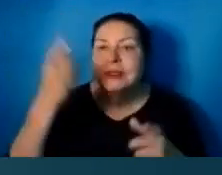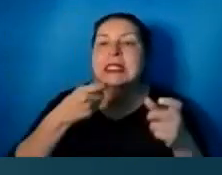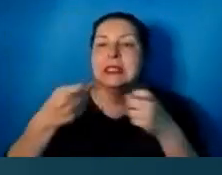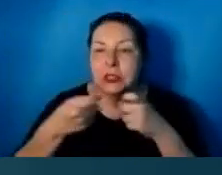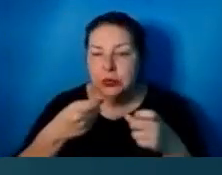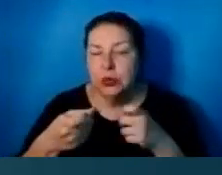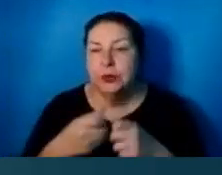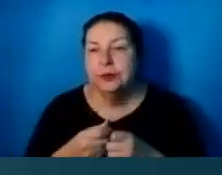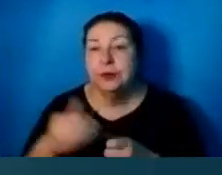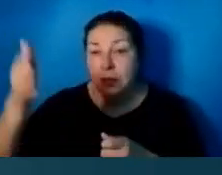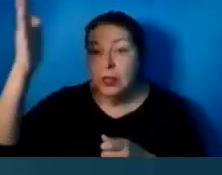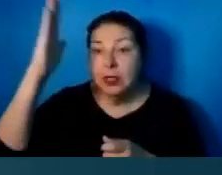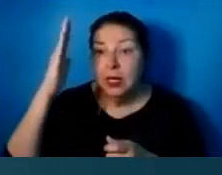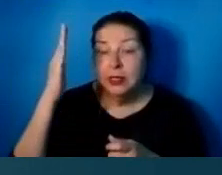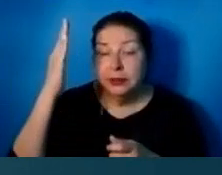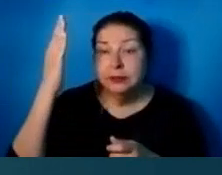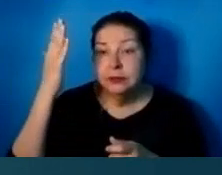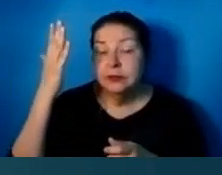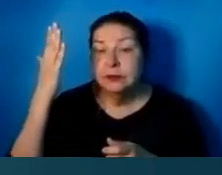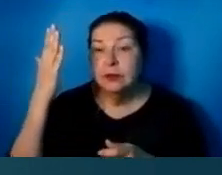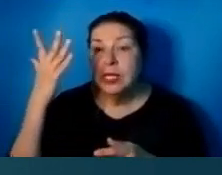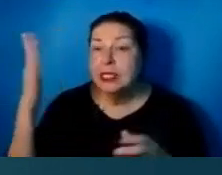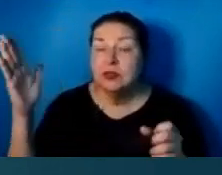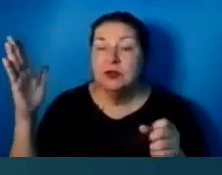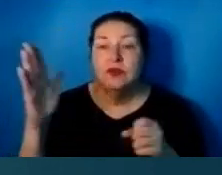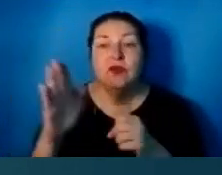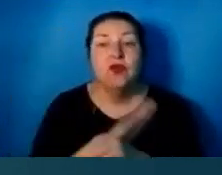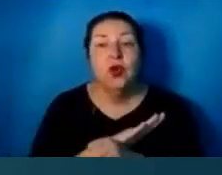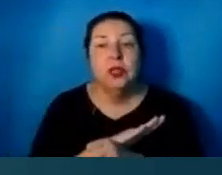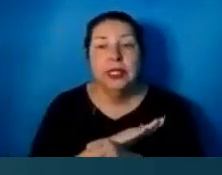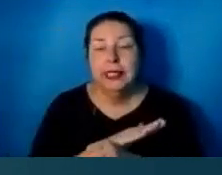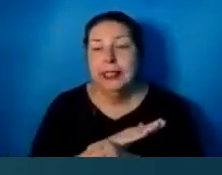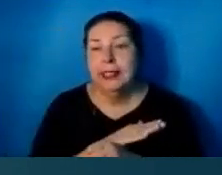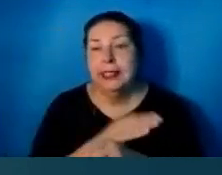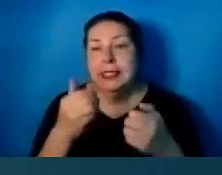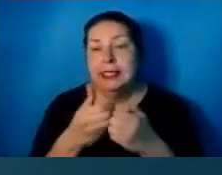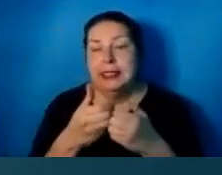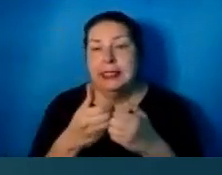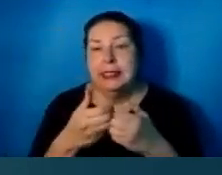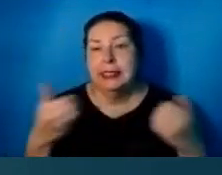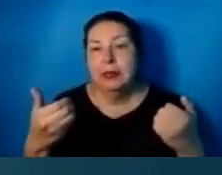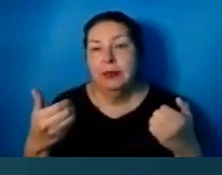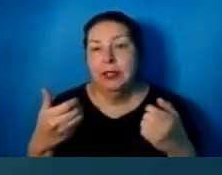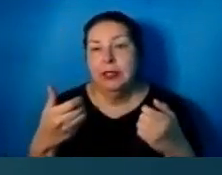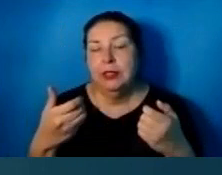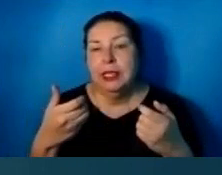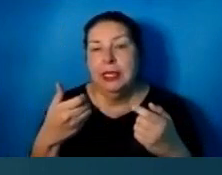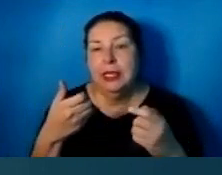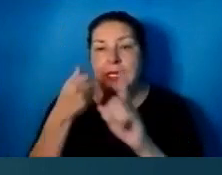God is completely and totally separated himself